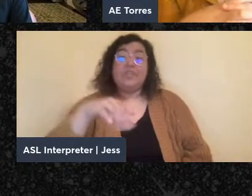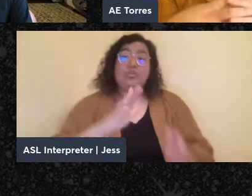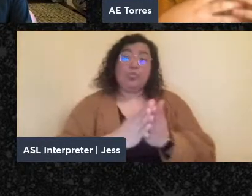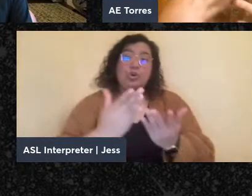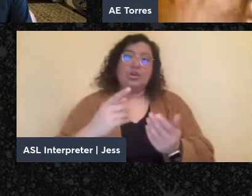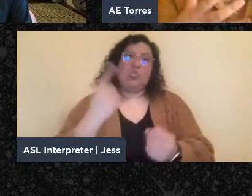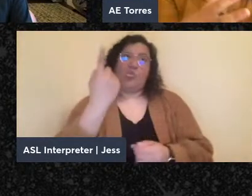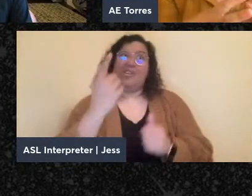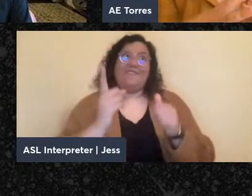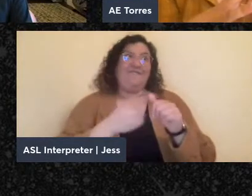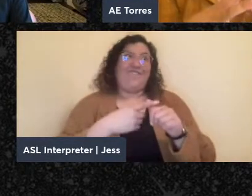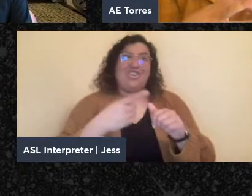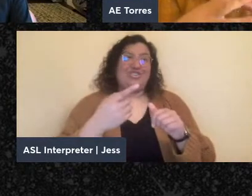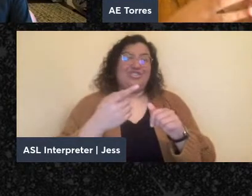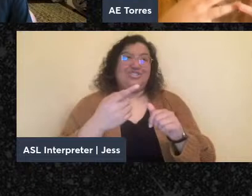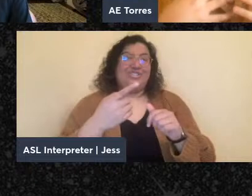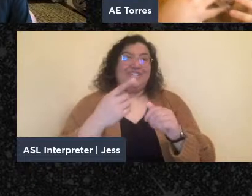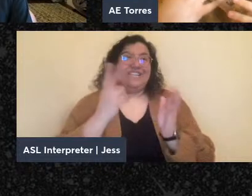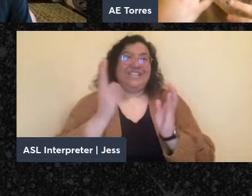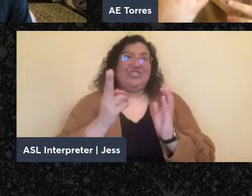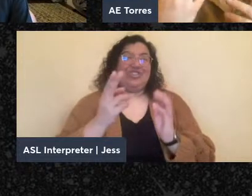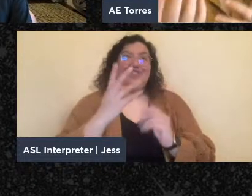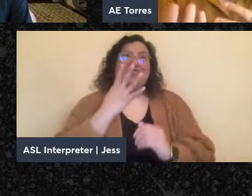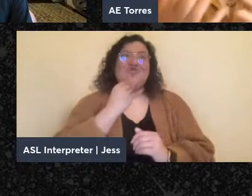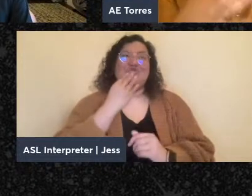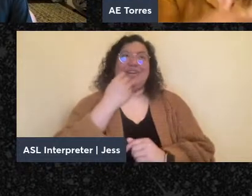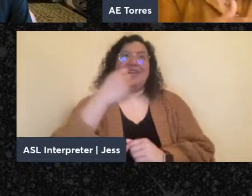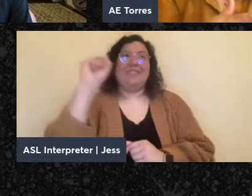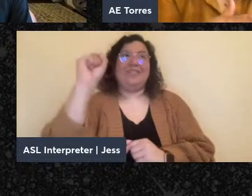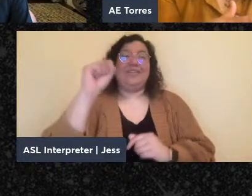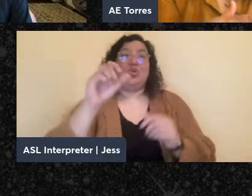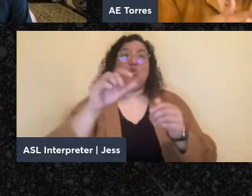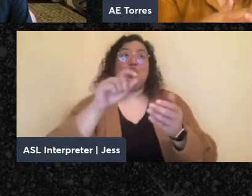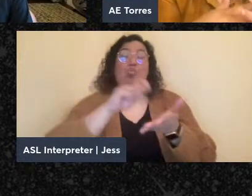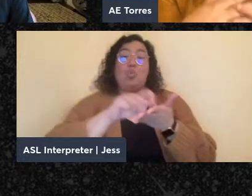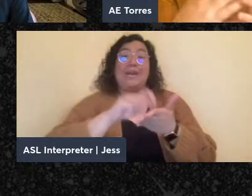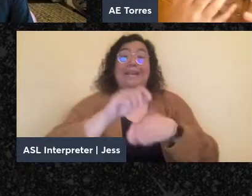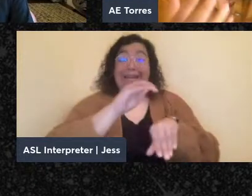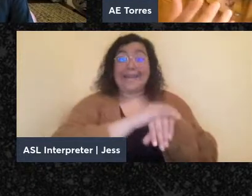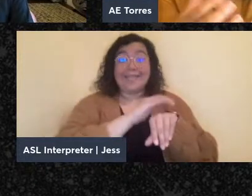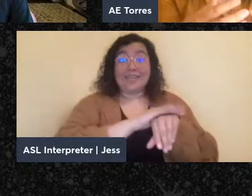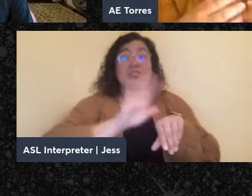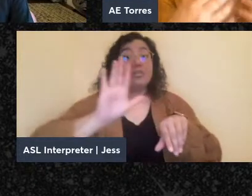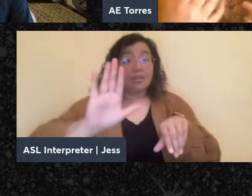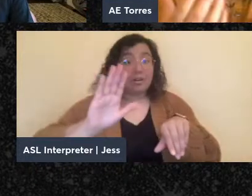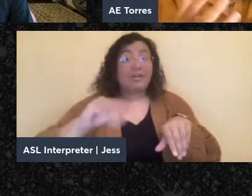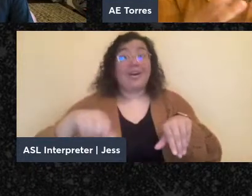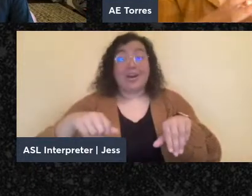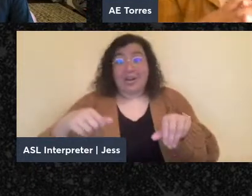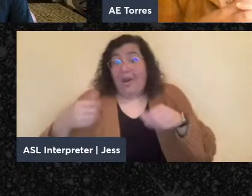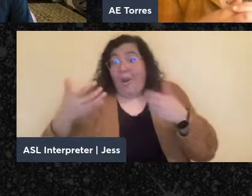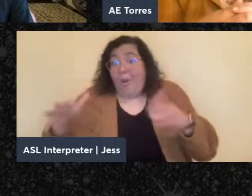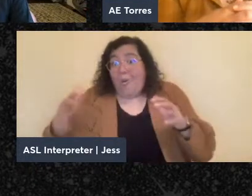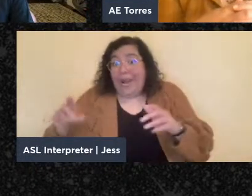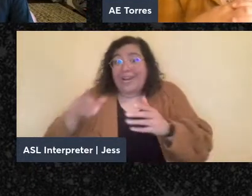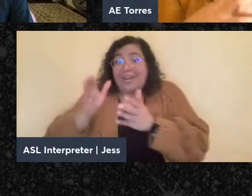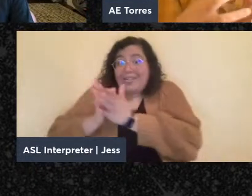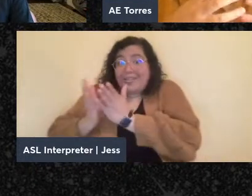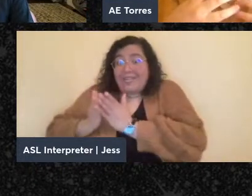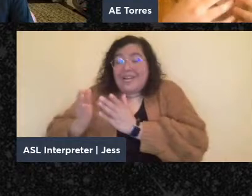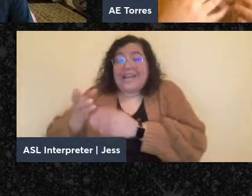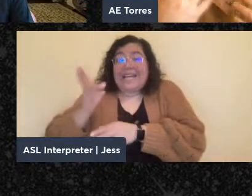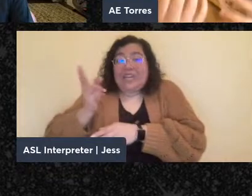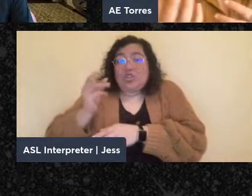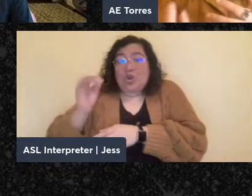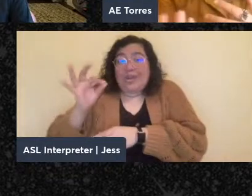of Jewish anarchism written in English. There are several works of, you know, histories of anarchism